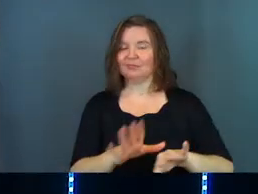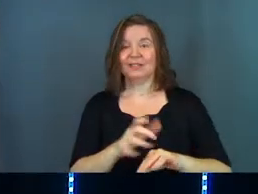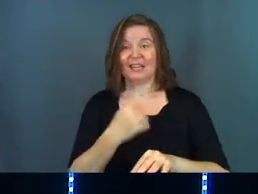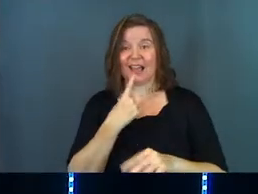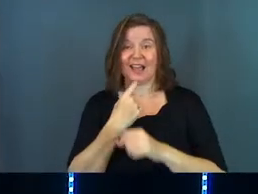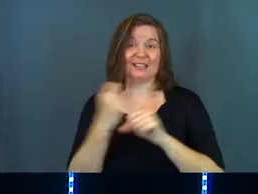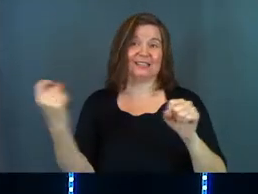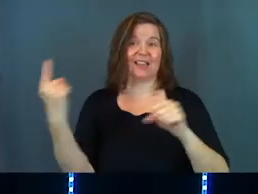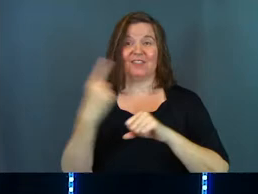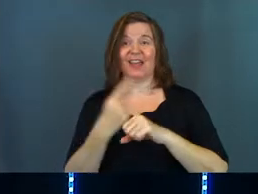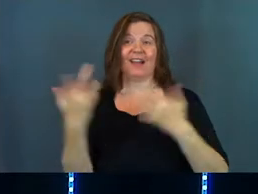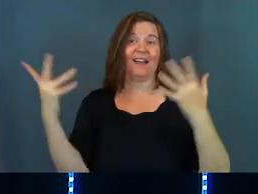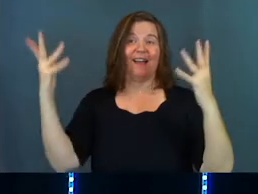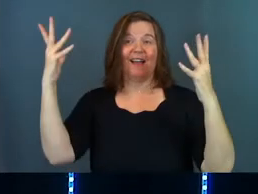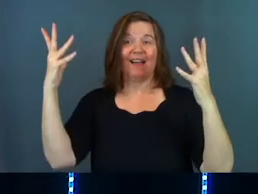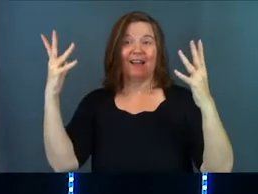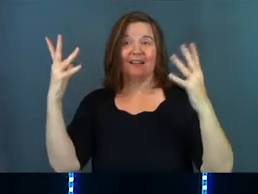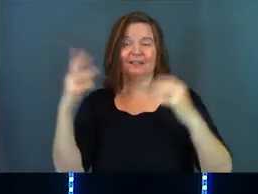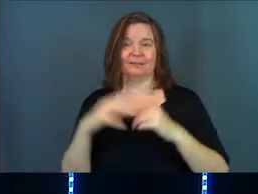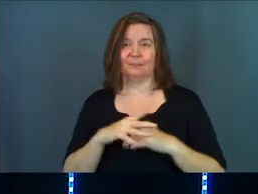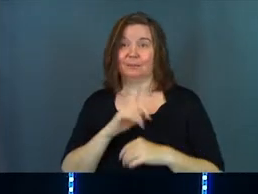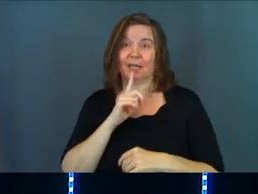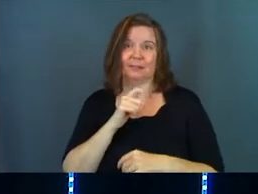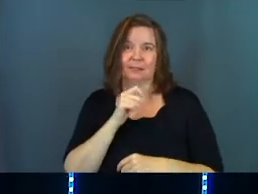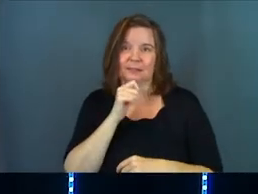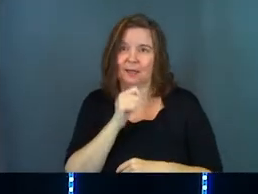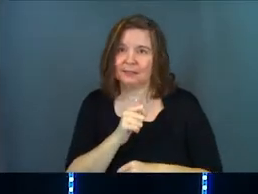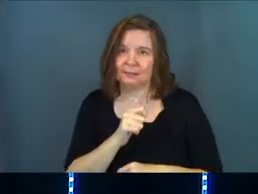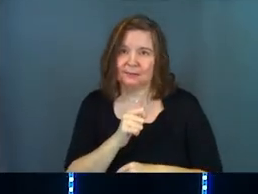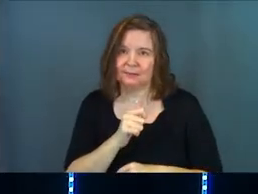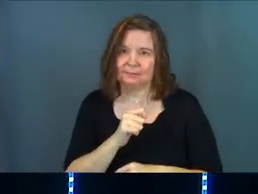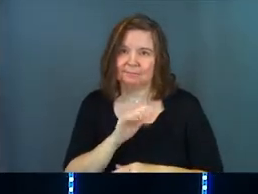I just save the day? And he doesn't.